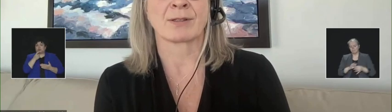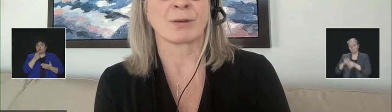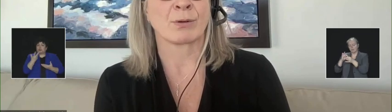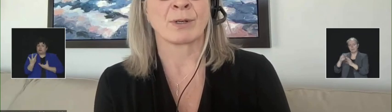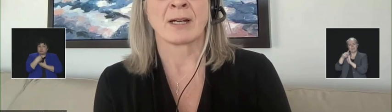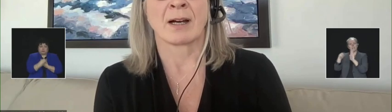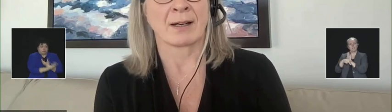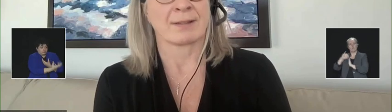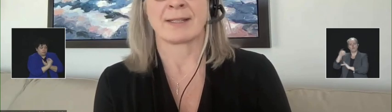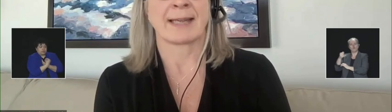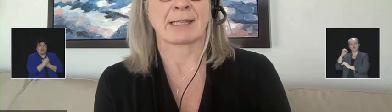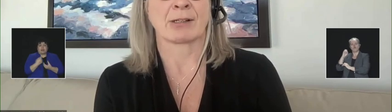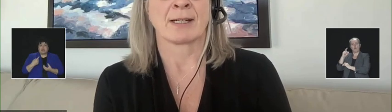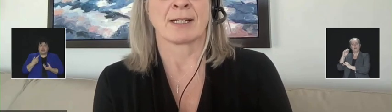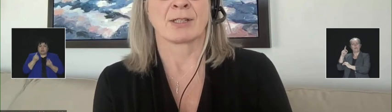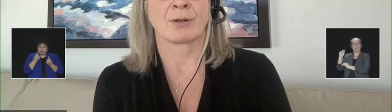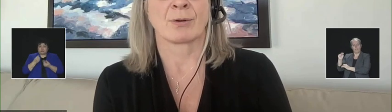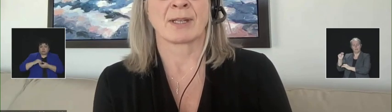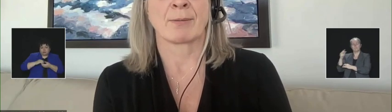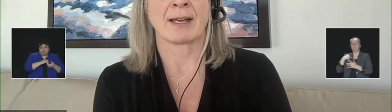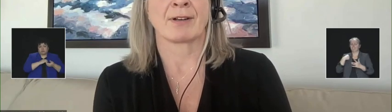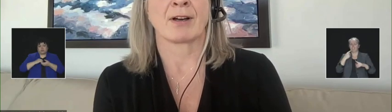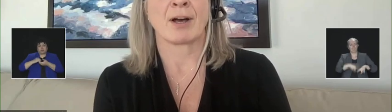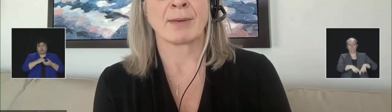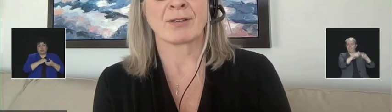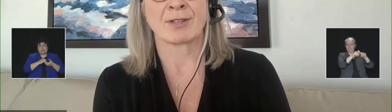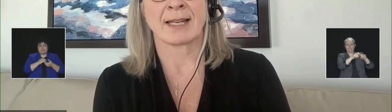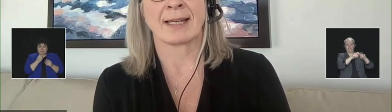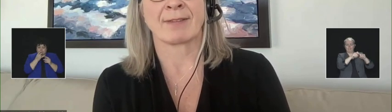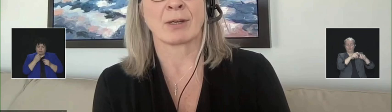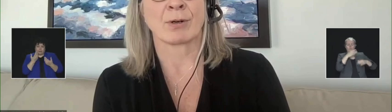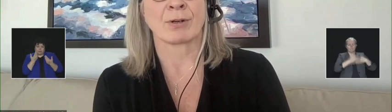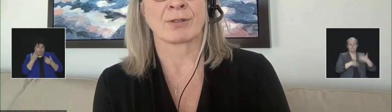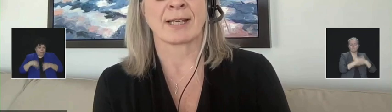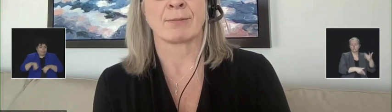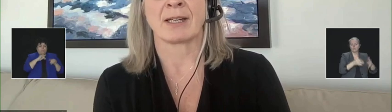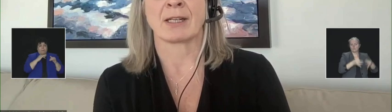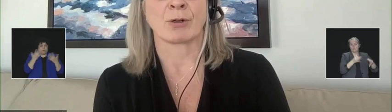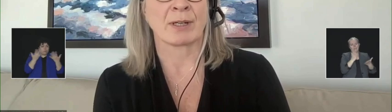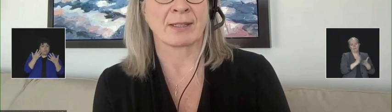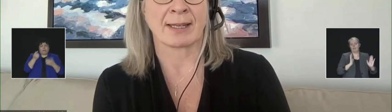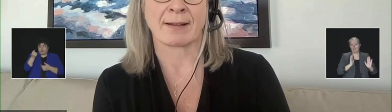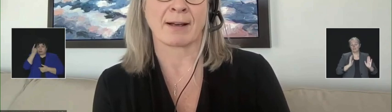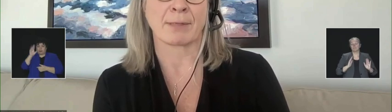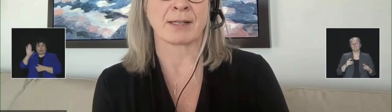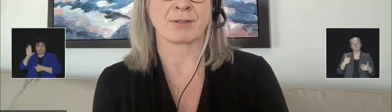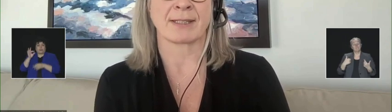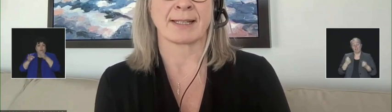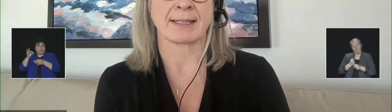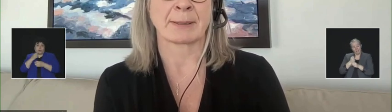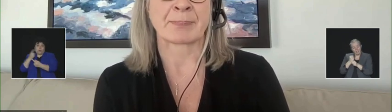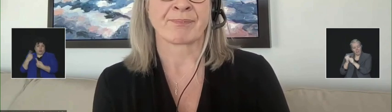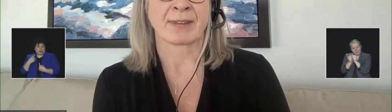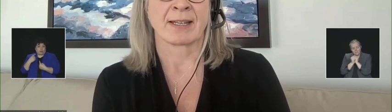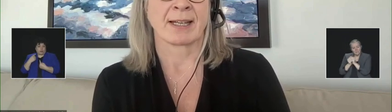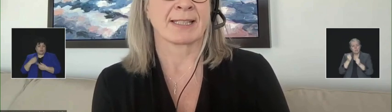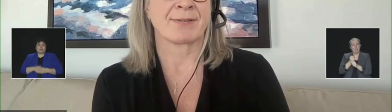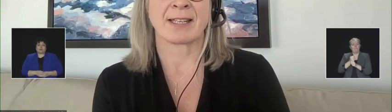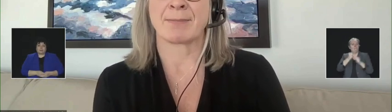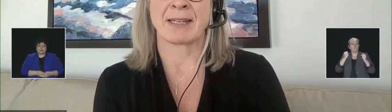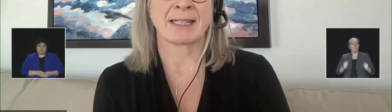been working so hard together so that we have a common understanding of the orders and we can agree to that common understanding.